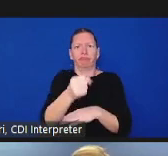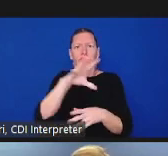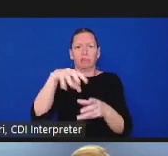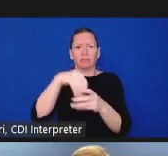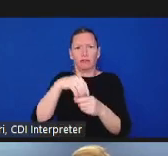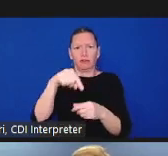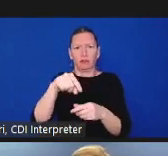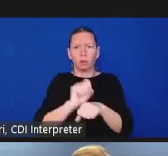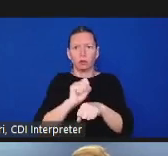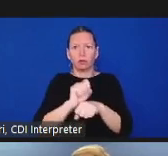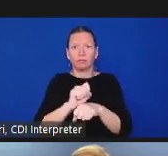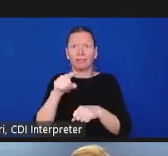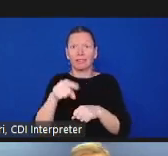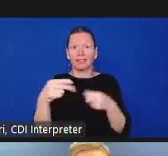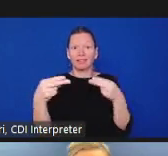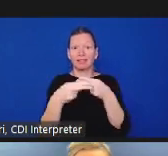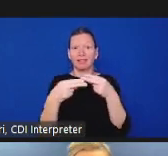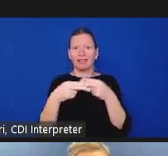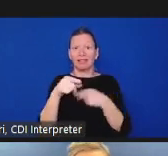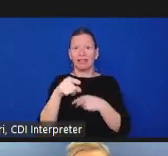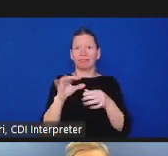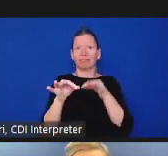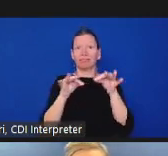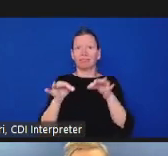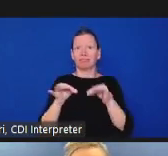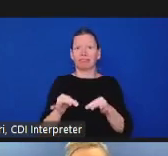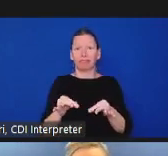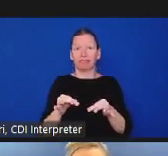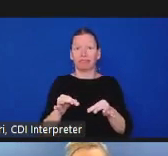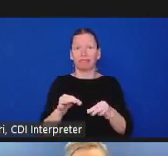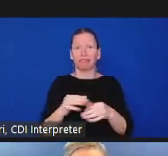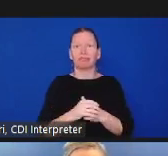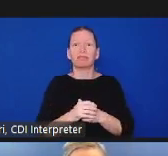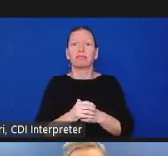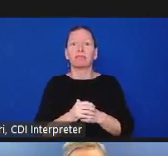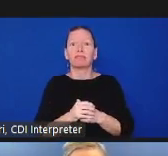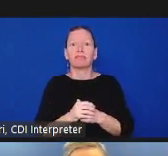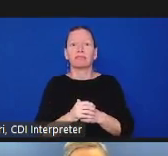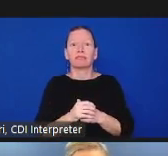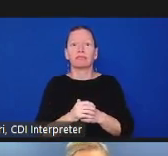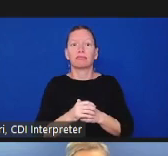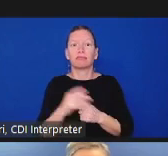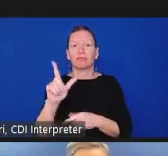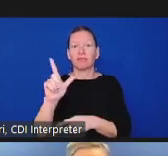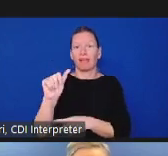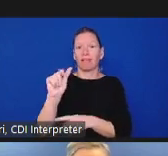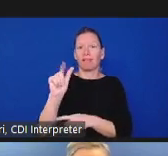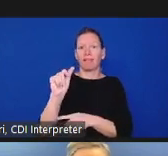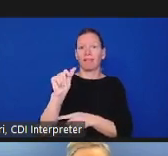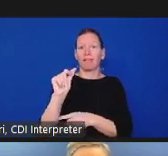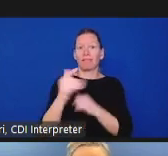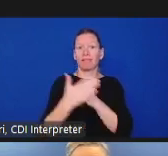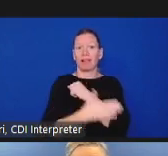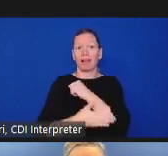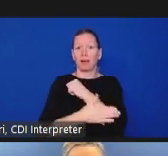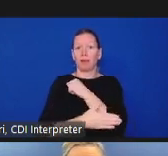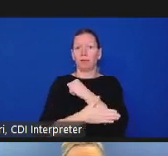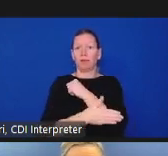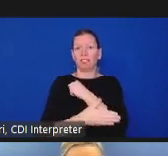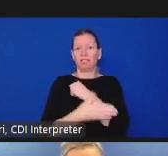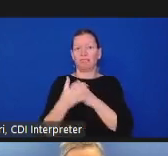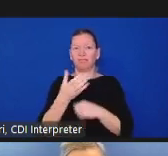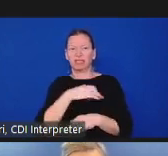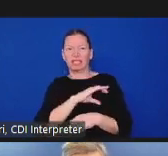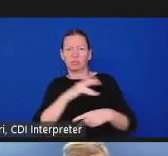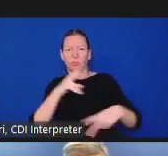they have existed before this new state law and they have some challenges in los angeles county but they have been doing